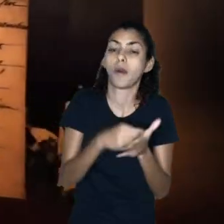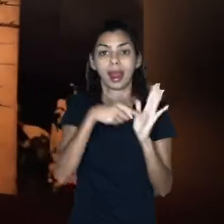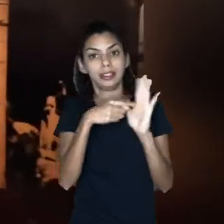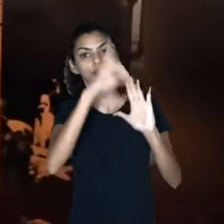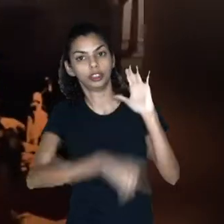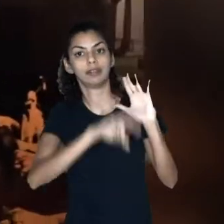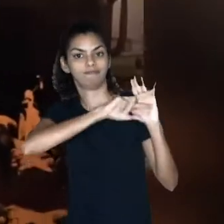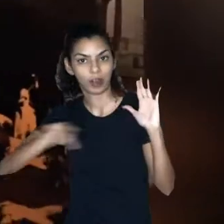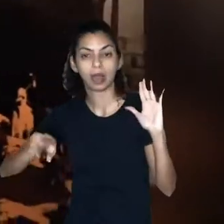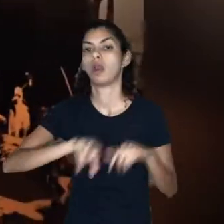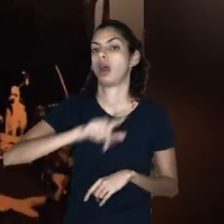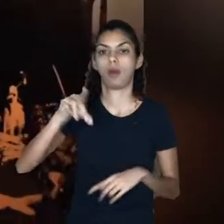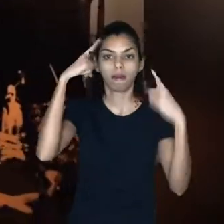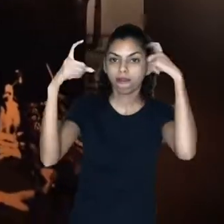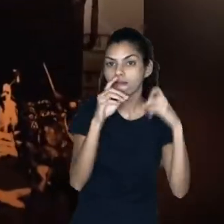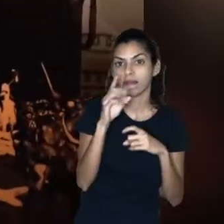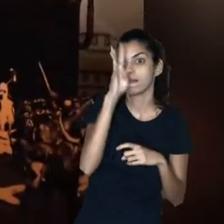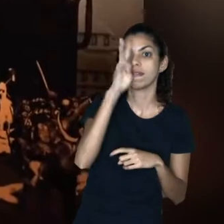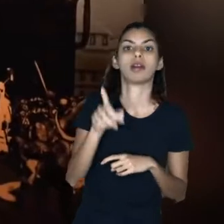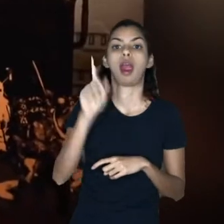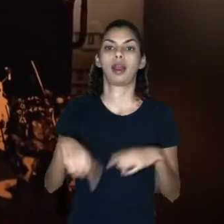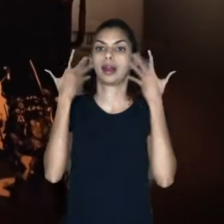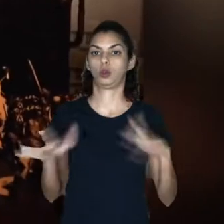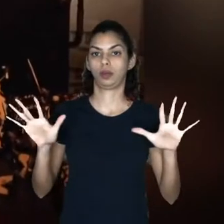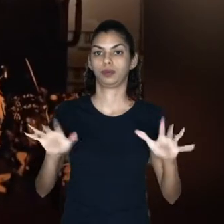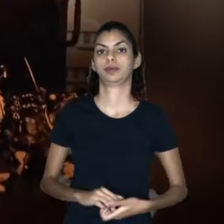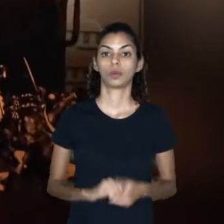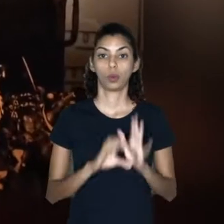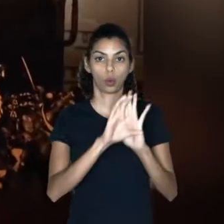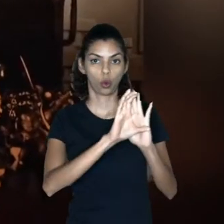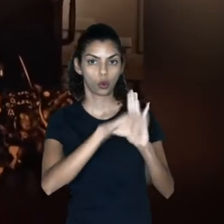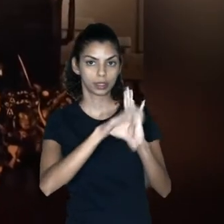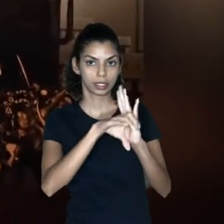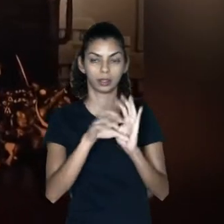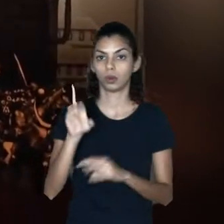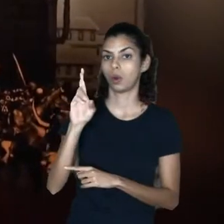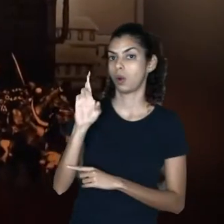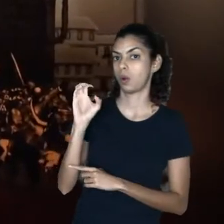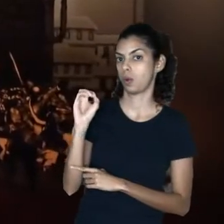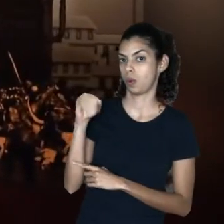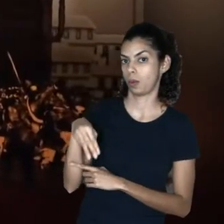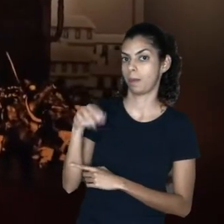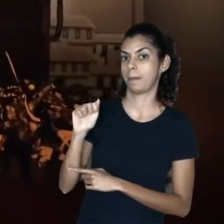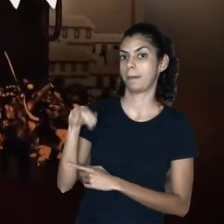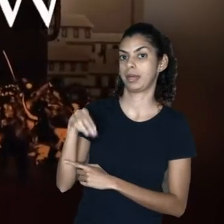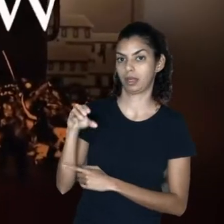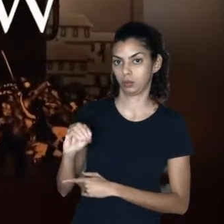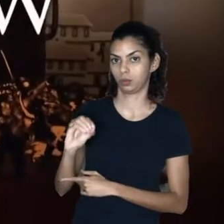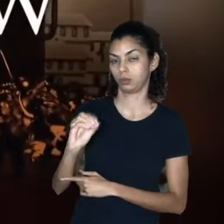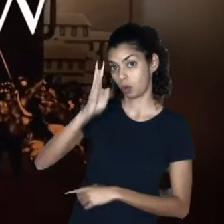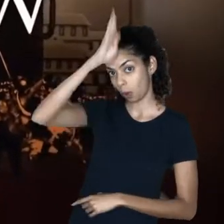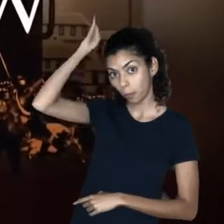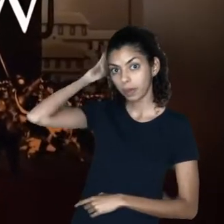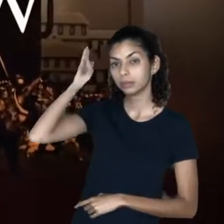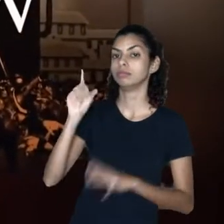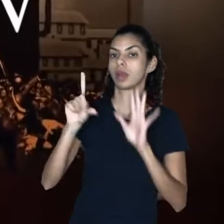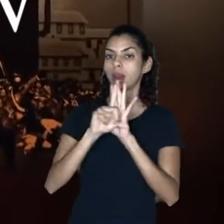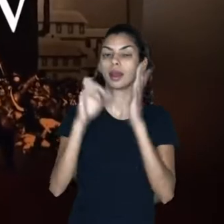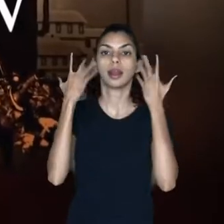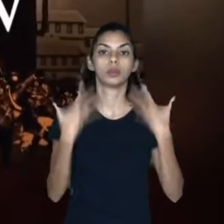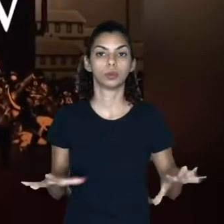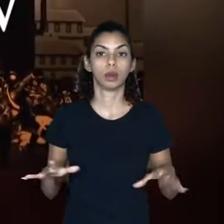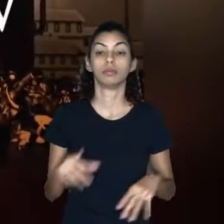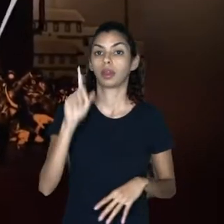rights weren't just made up. They were natural. The Roman concept of natural law